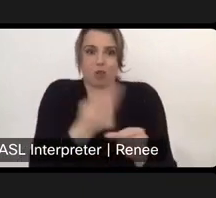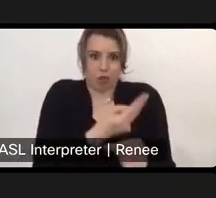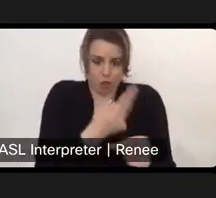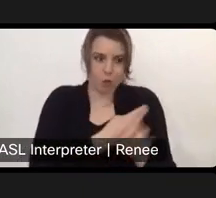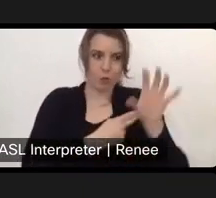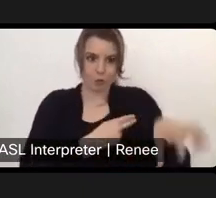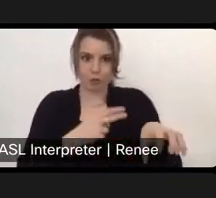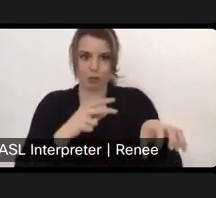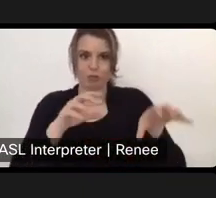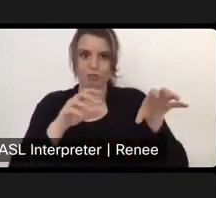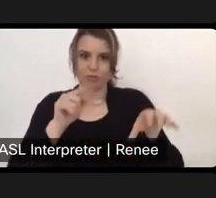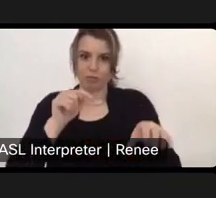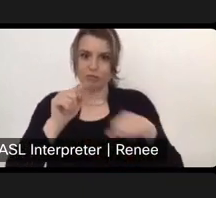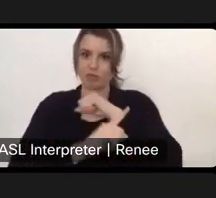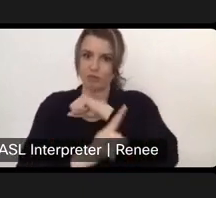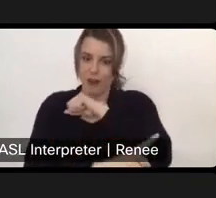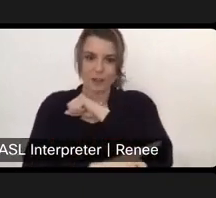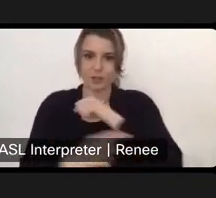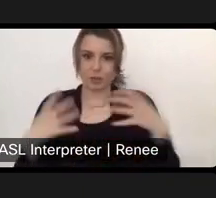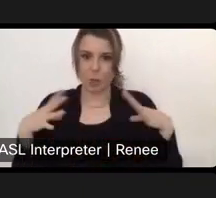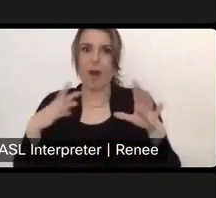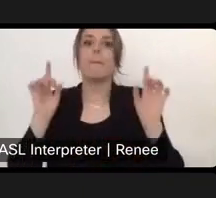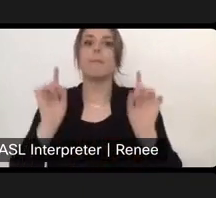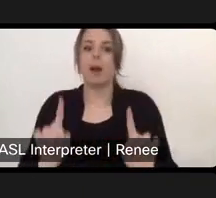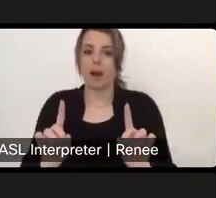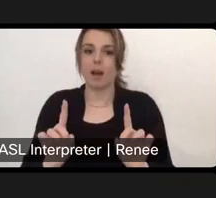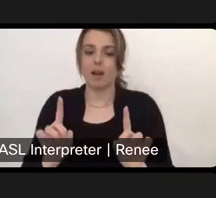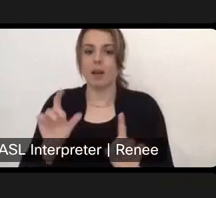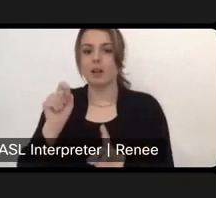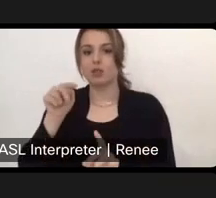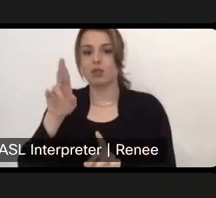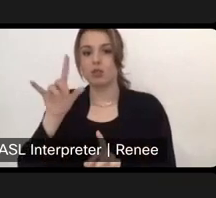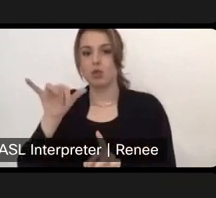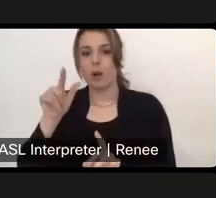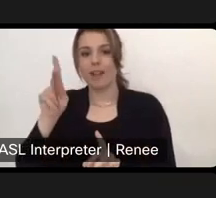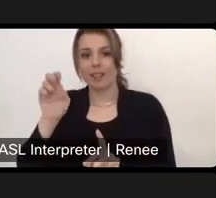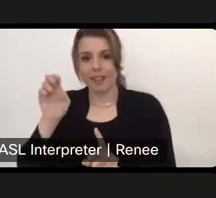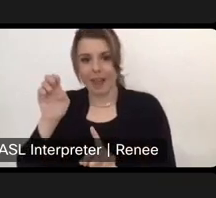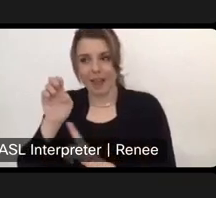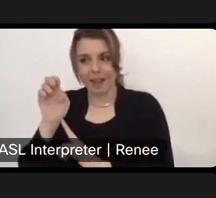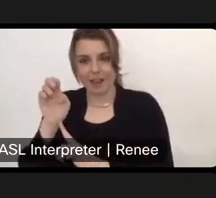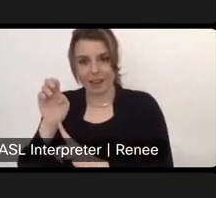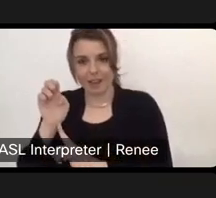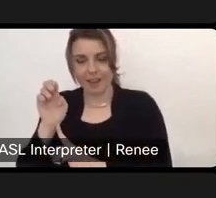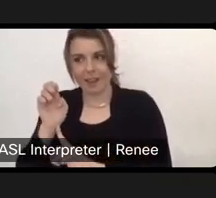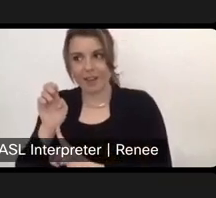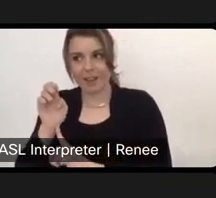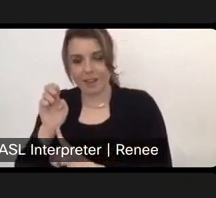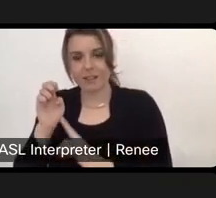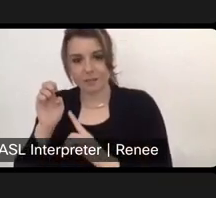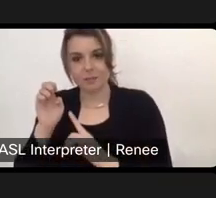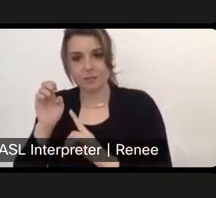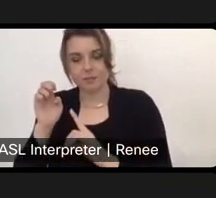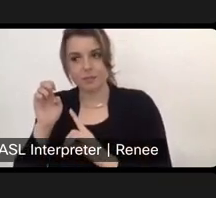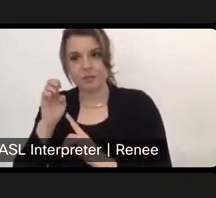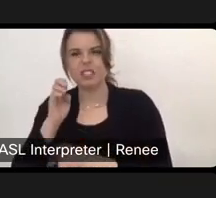uh, dump station that we built at, uh, Story Lake State Park, which is on a major byway for national, uh, forest